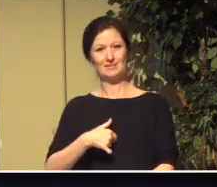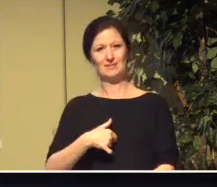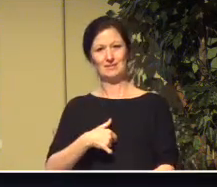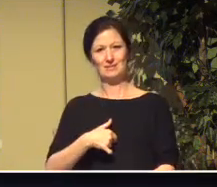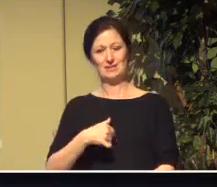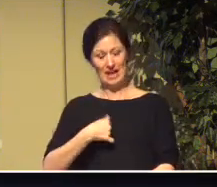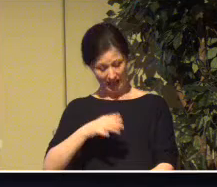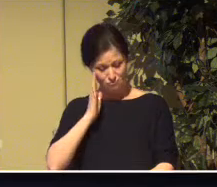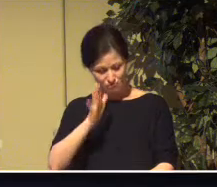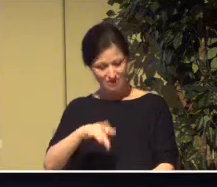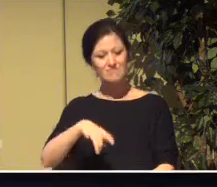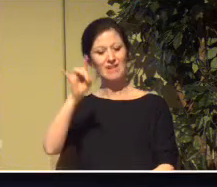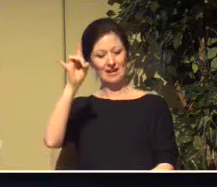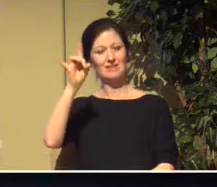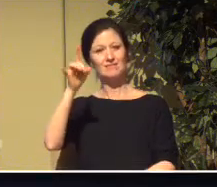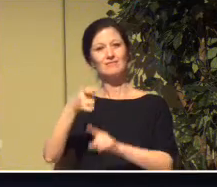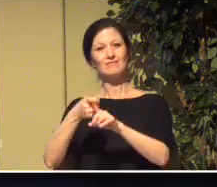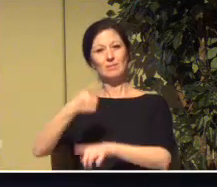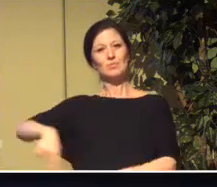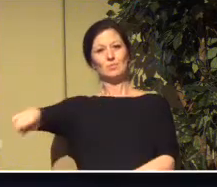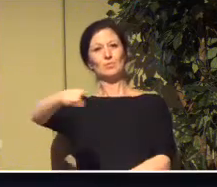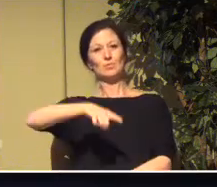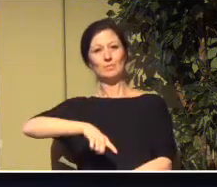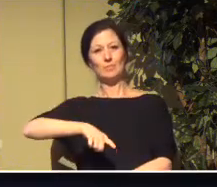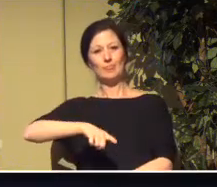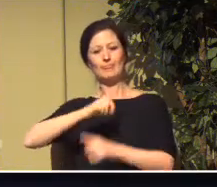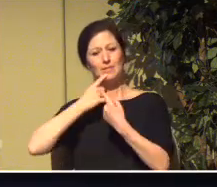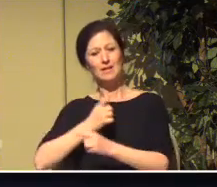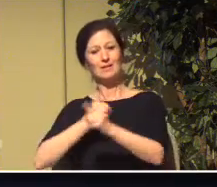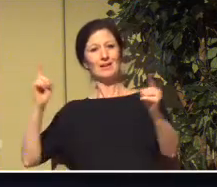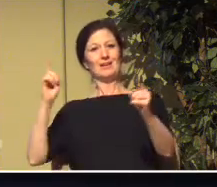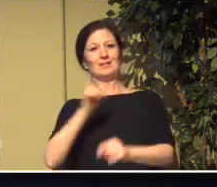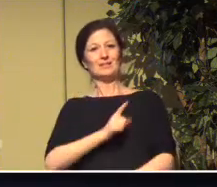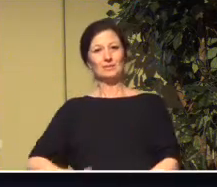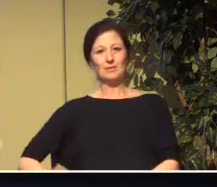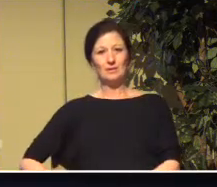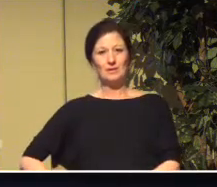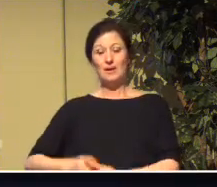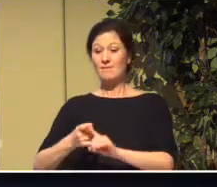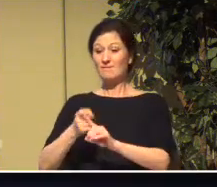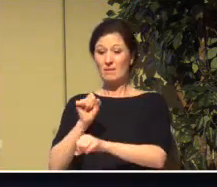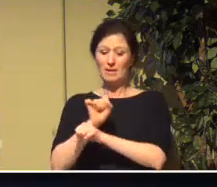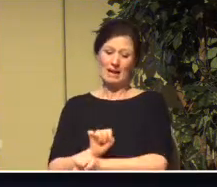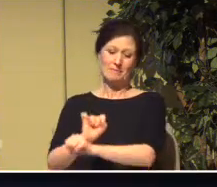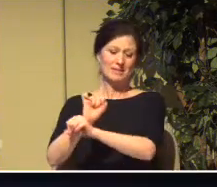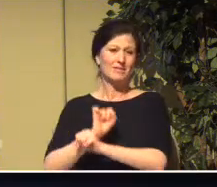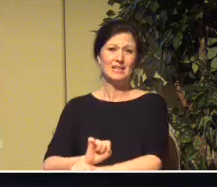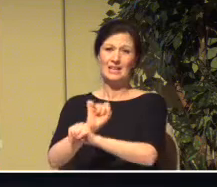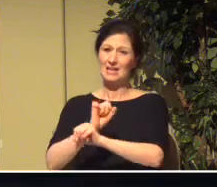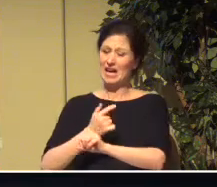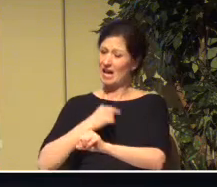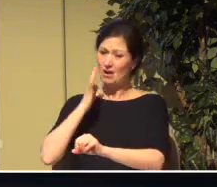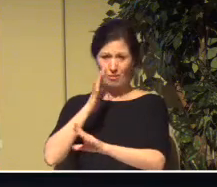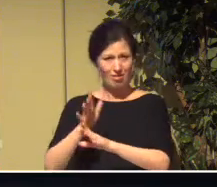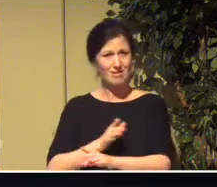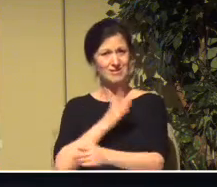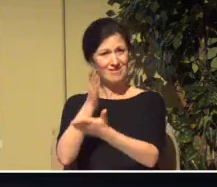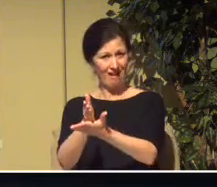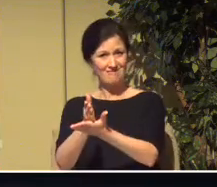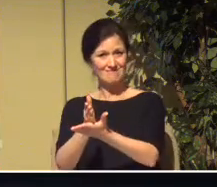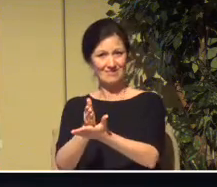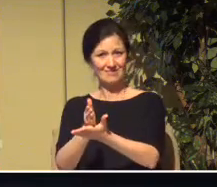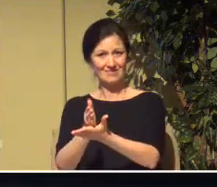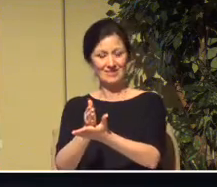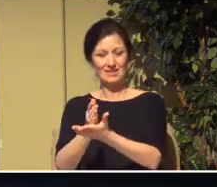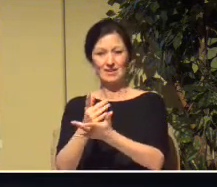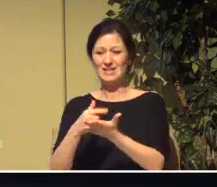found by you, declares the Lord, and I will bring you back from captivity. I will gather you from all the nations